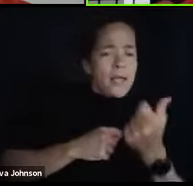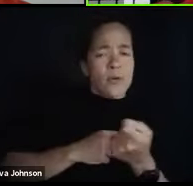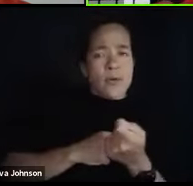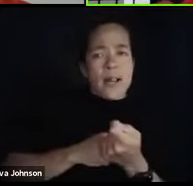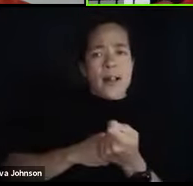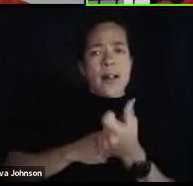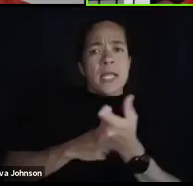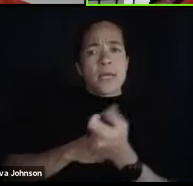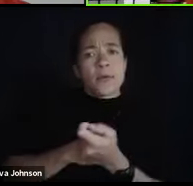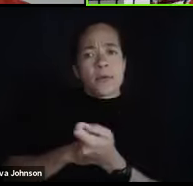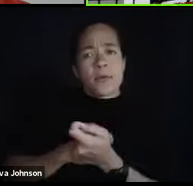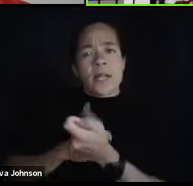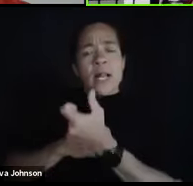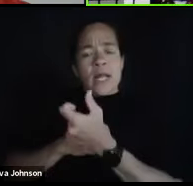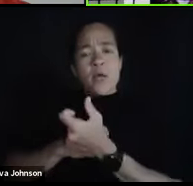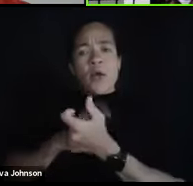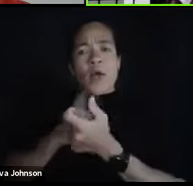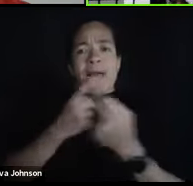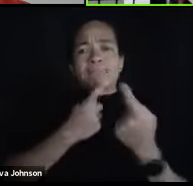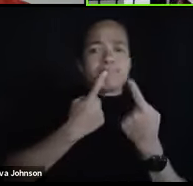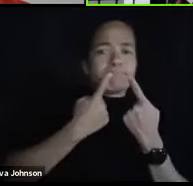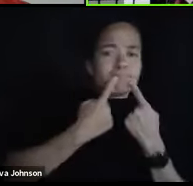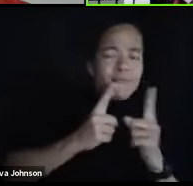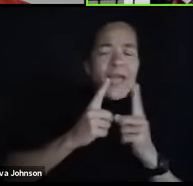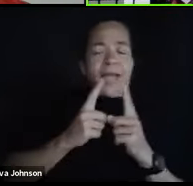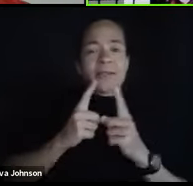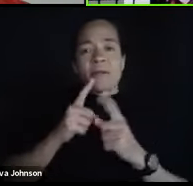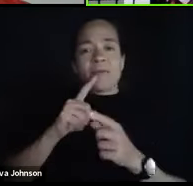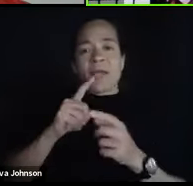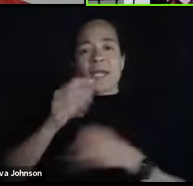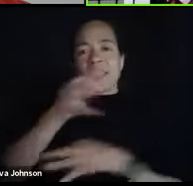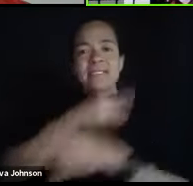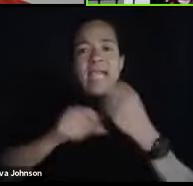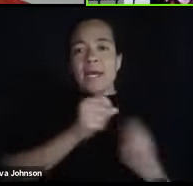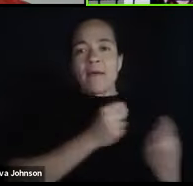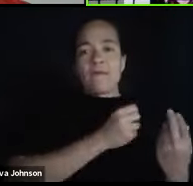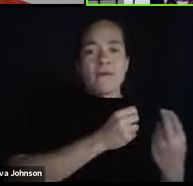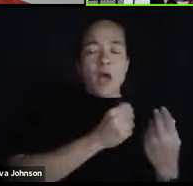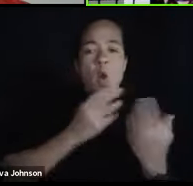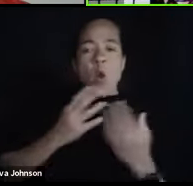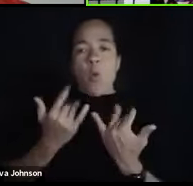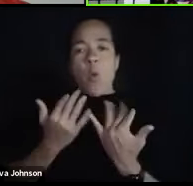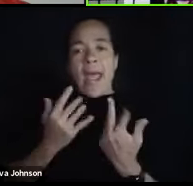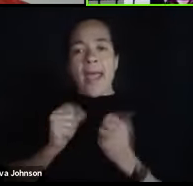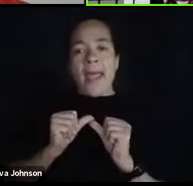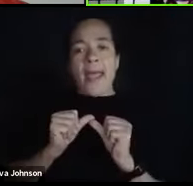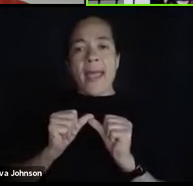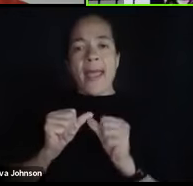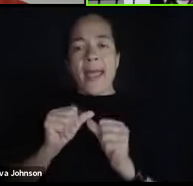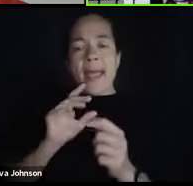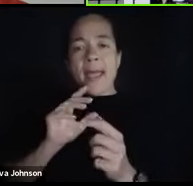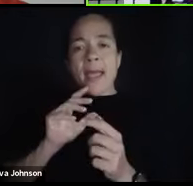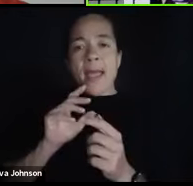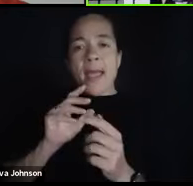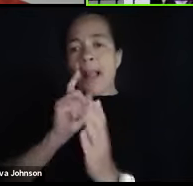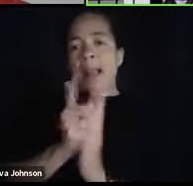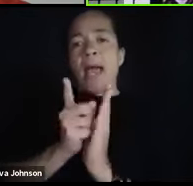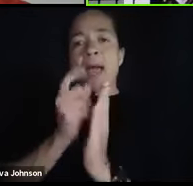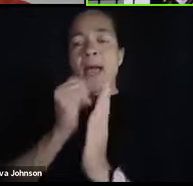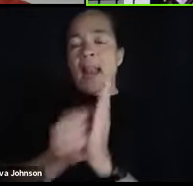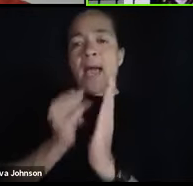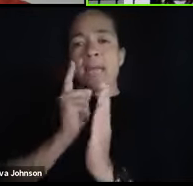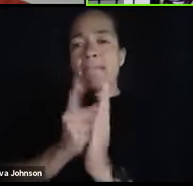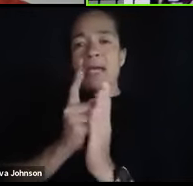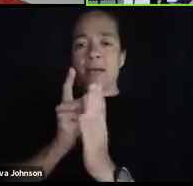far more effective than trying to cram information in in a short period of time. That little bits of